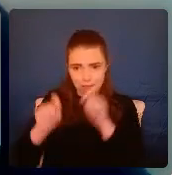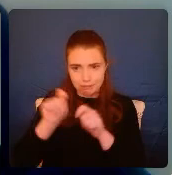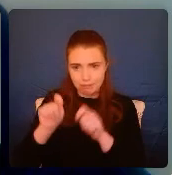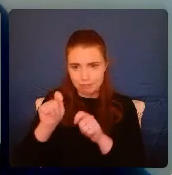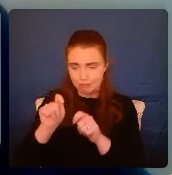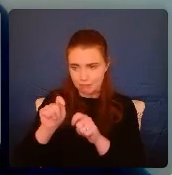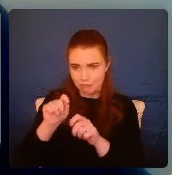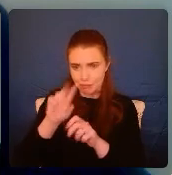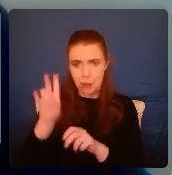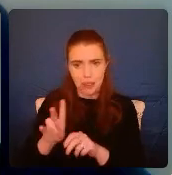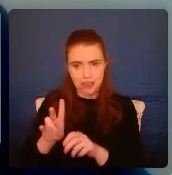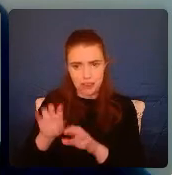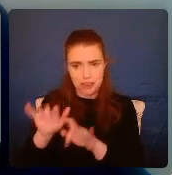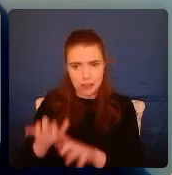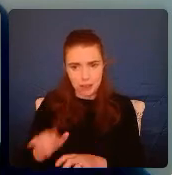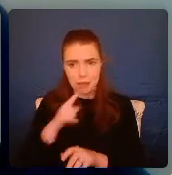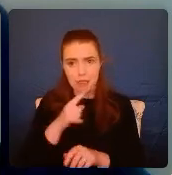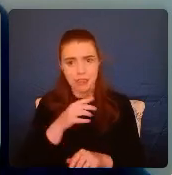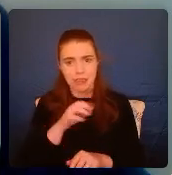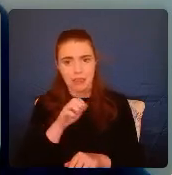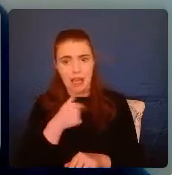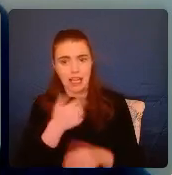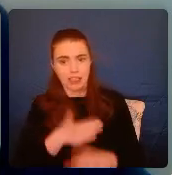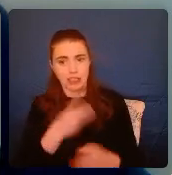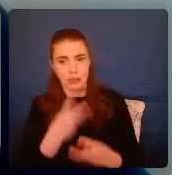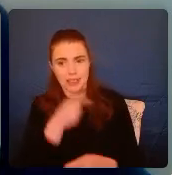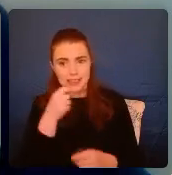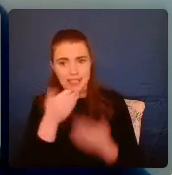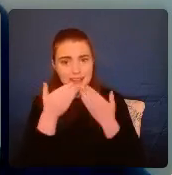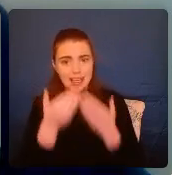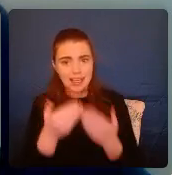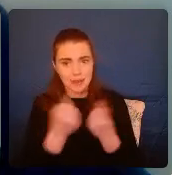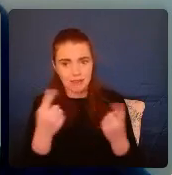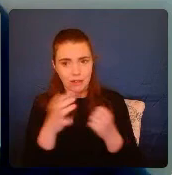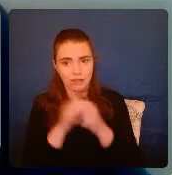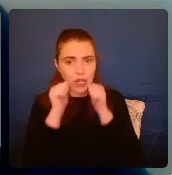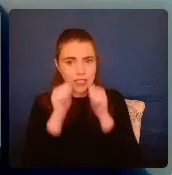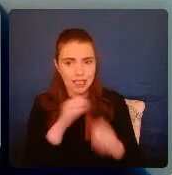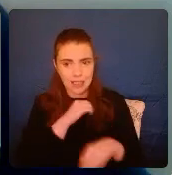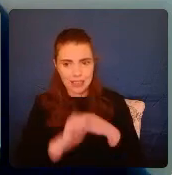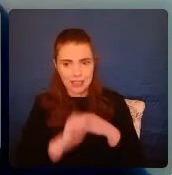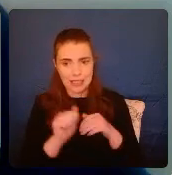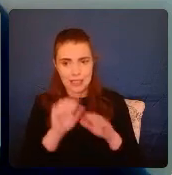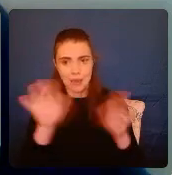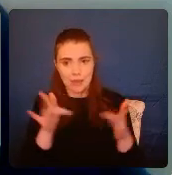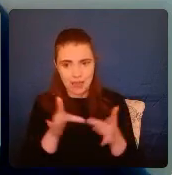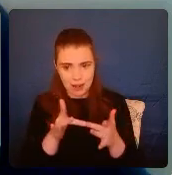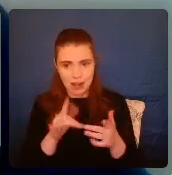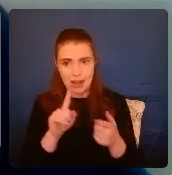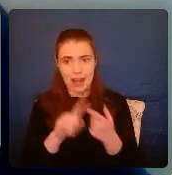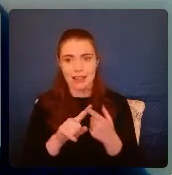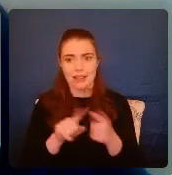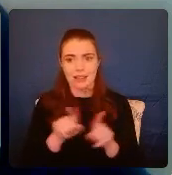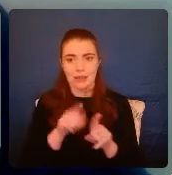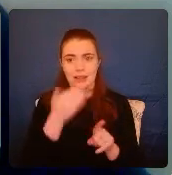have questions, just to say thanks to everybody who attended today's webinar. We do great attendance. To Michelle, the